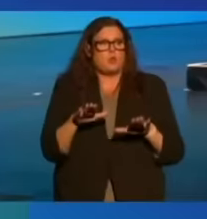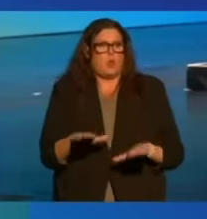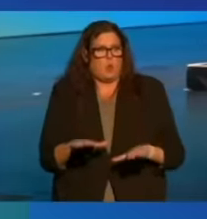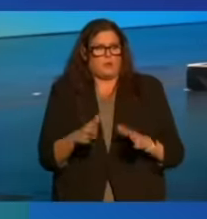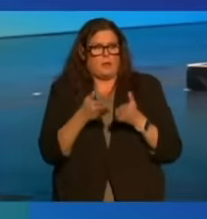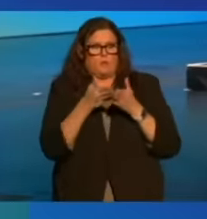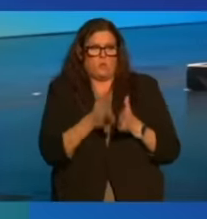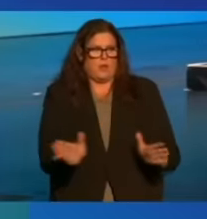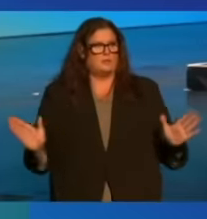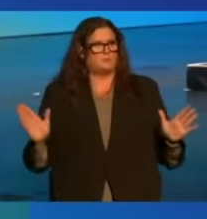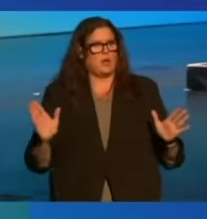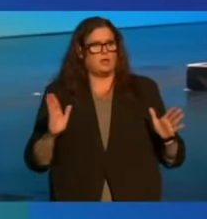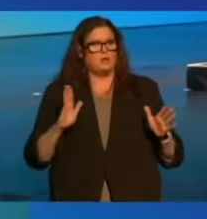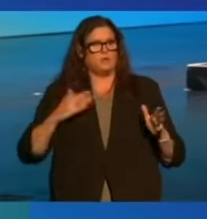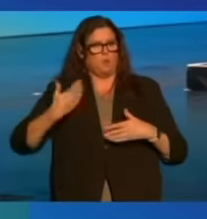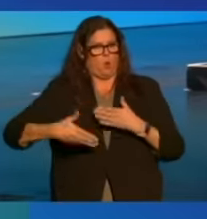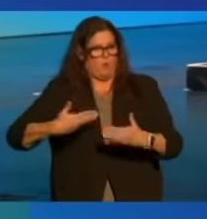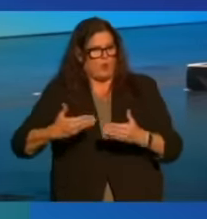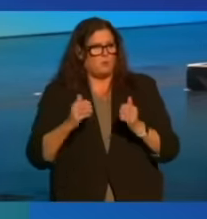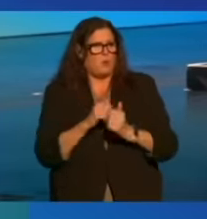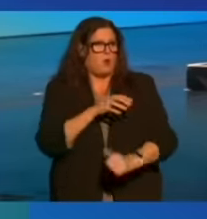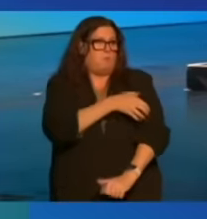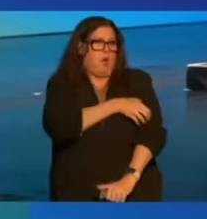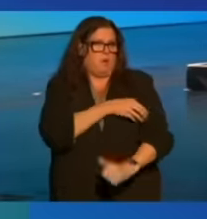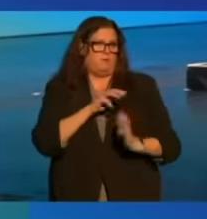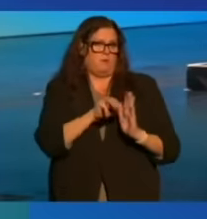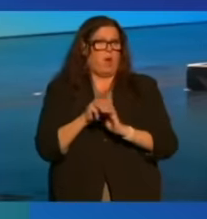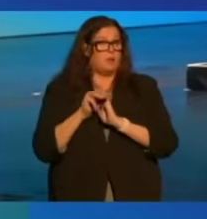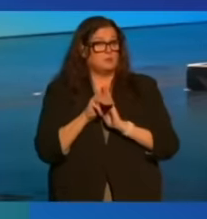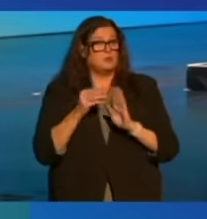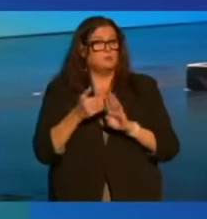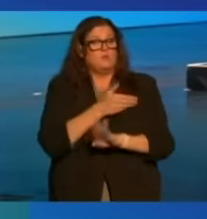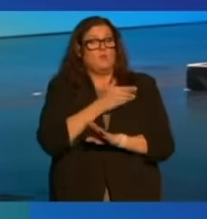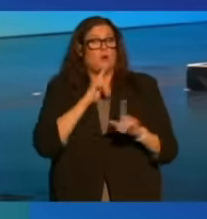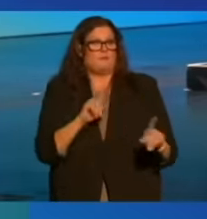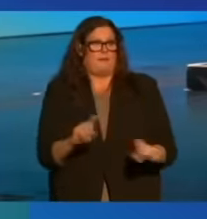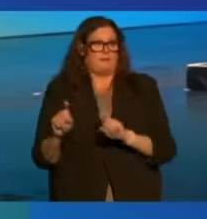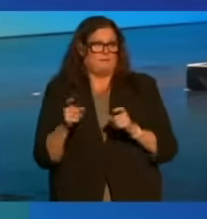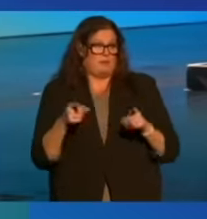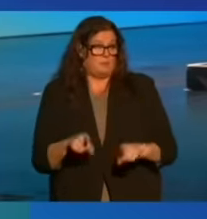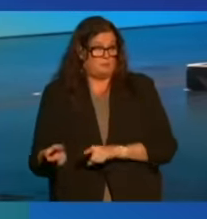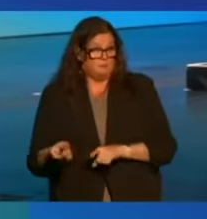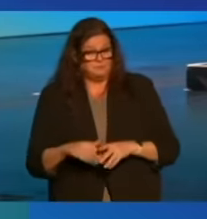the widespread rollout of more powerful models before they've been tested.